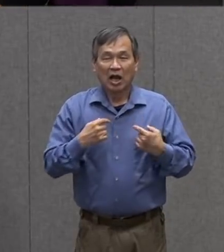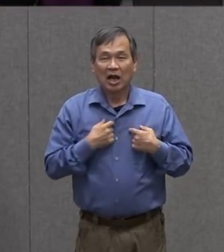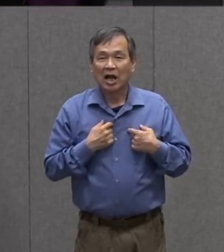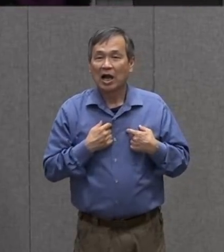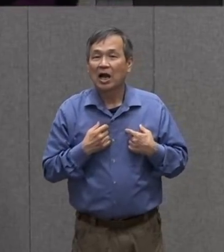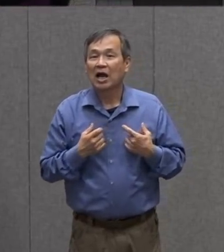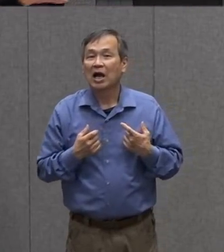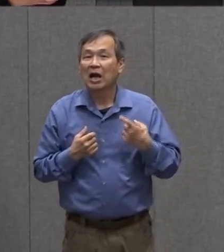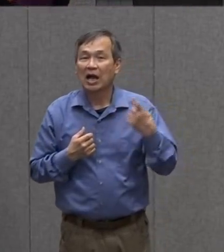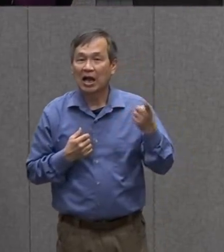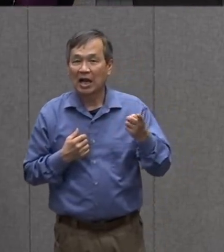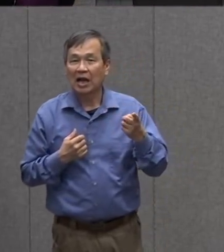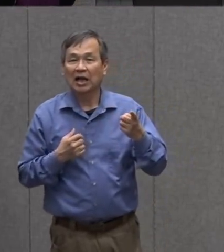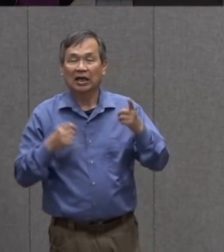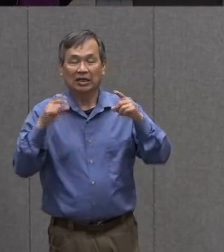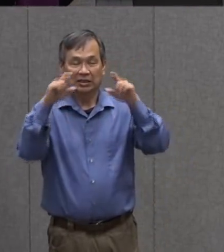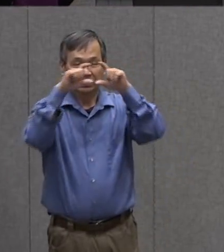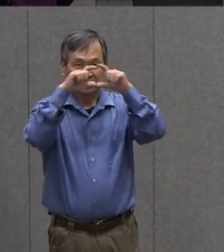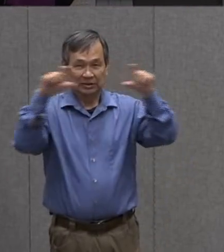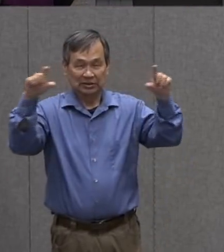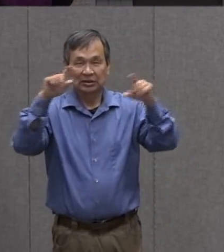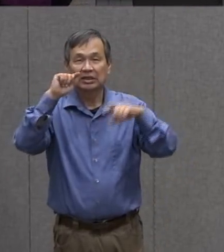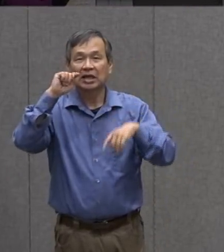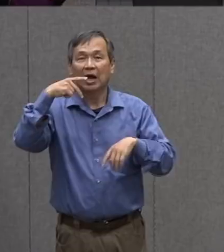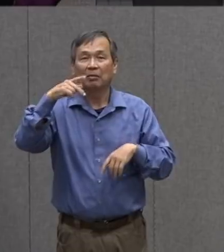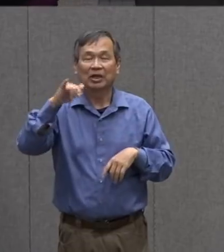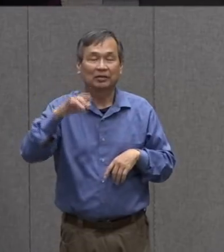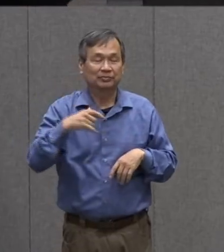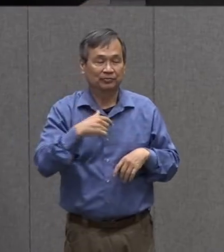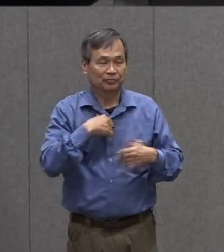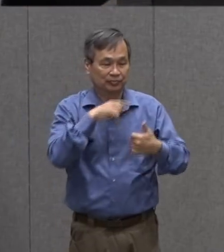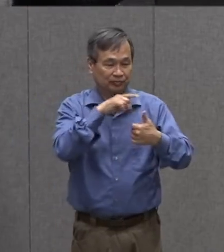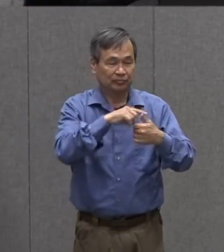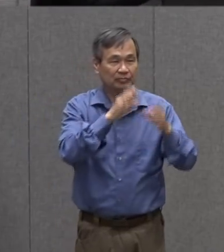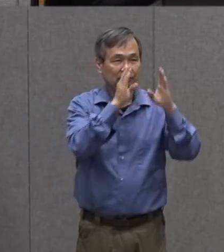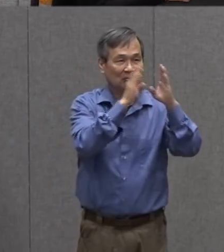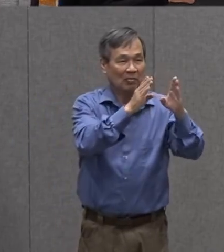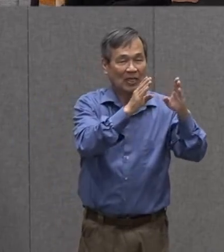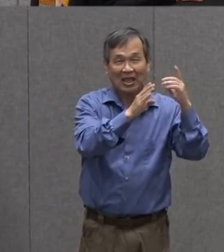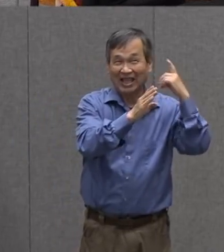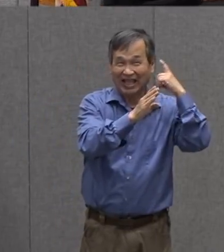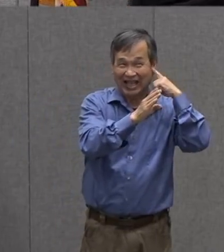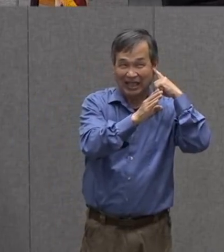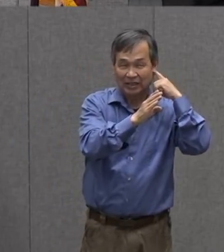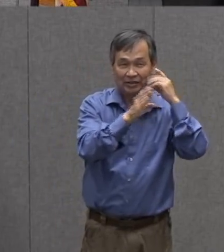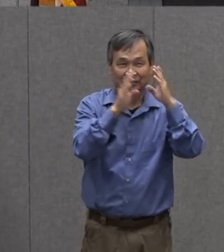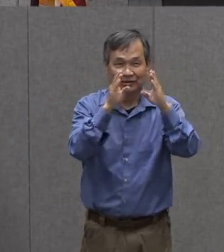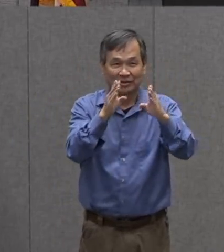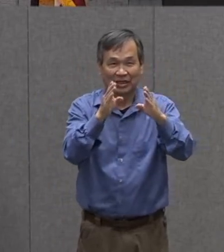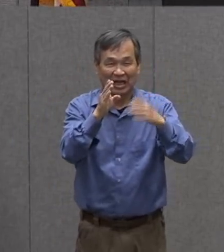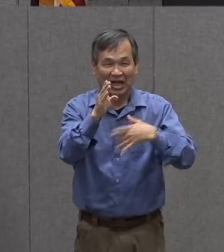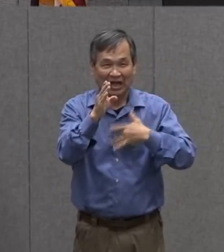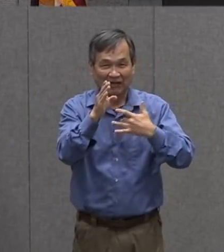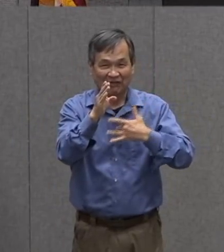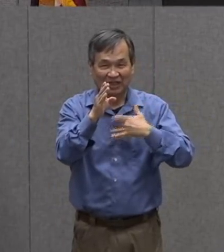topics here at the top i hear i feel and i wonder are my topics